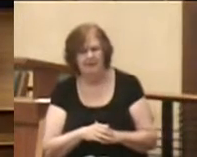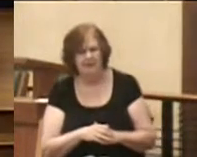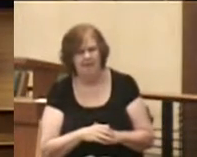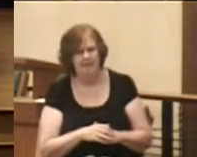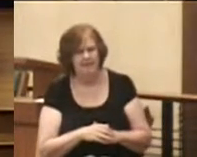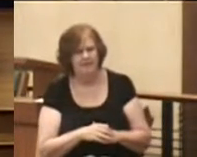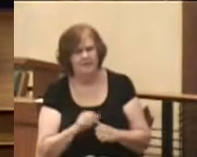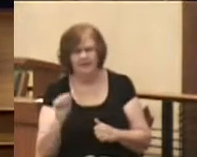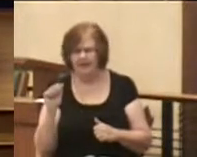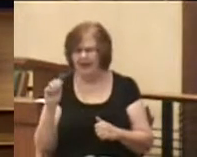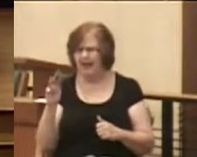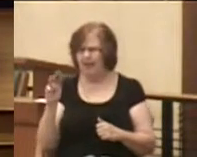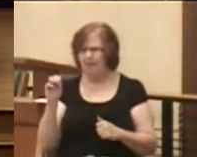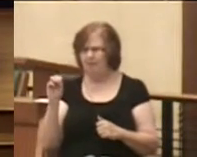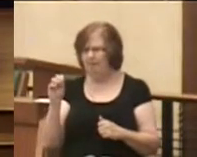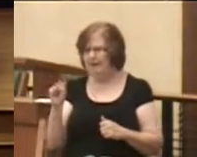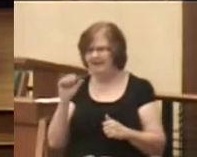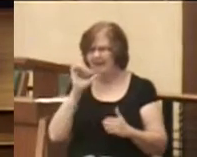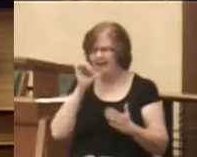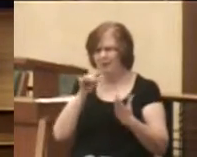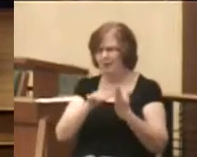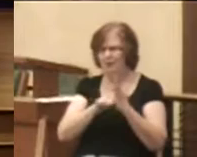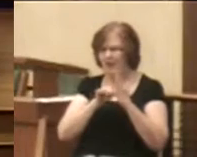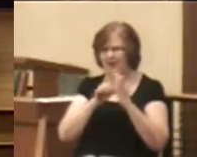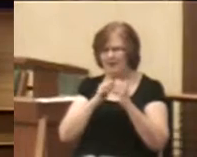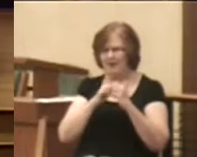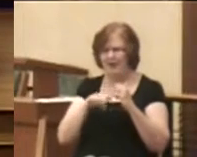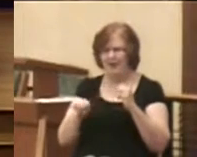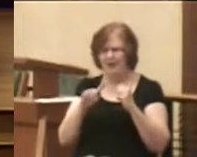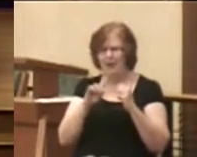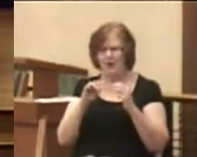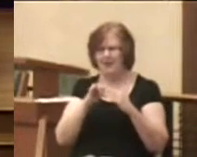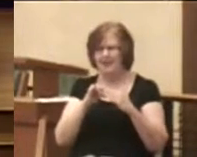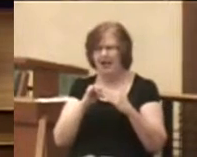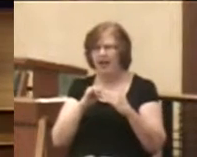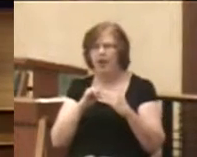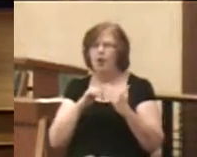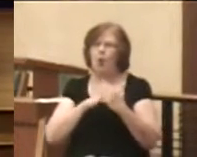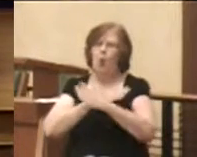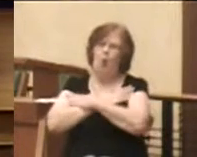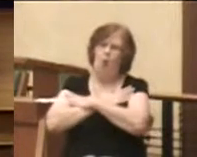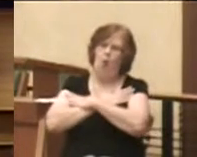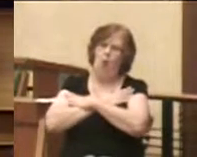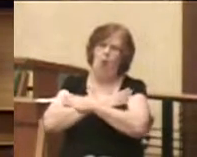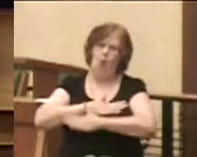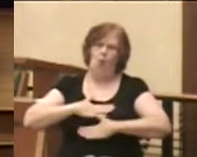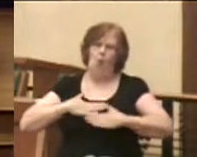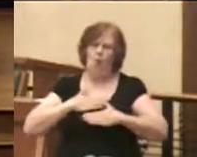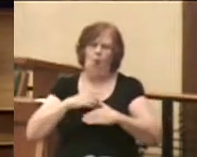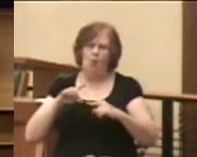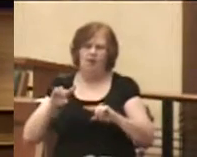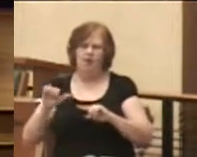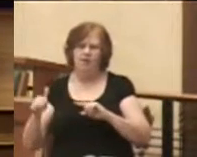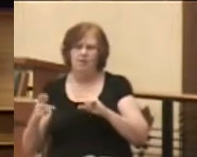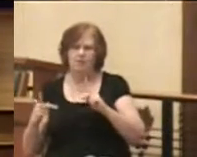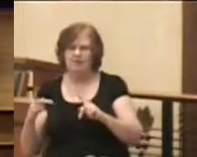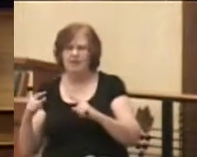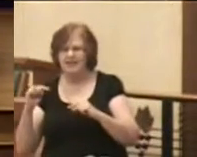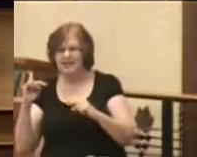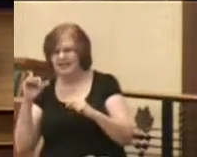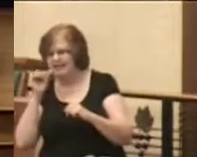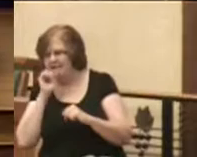Amos is not impressed with those who luxuriate while others suffer in poverty.